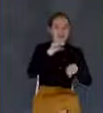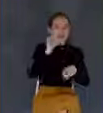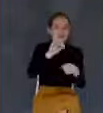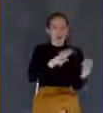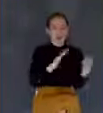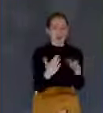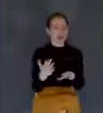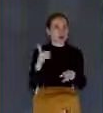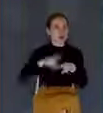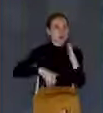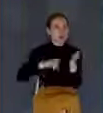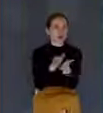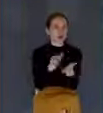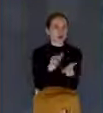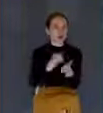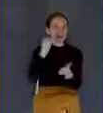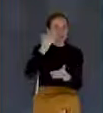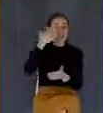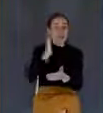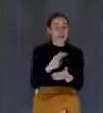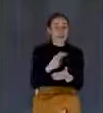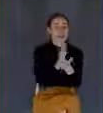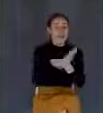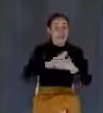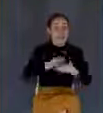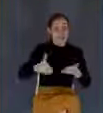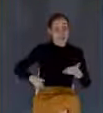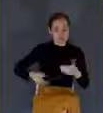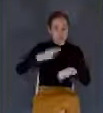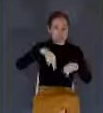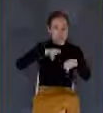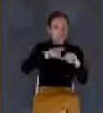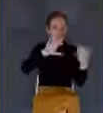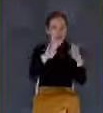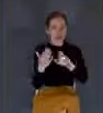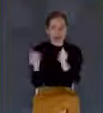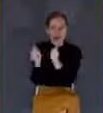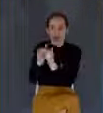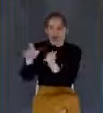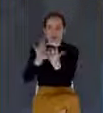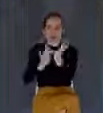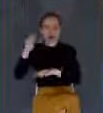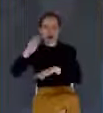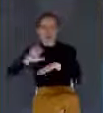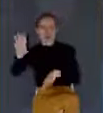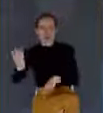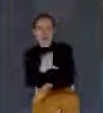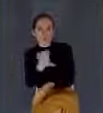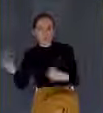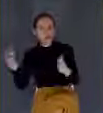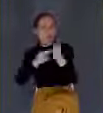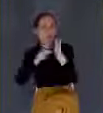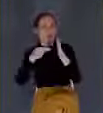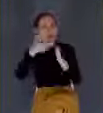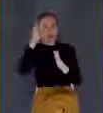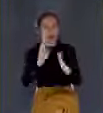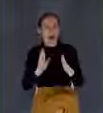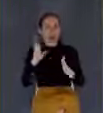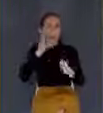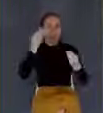nature died on the cross, the universe would just cease to exist. It wasn't the divine nature that died. It was the humanity